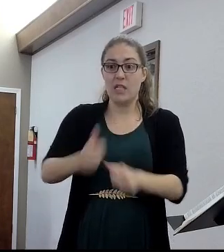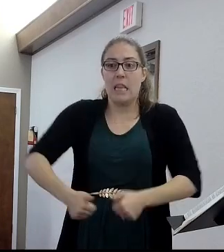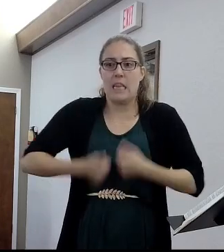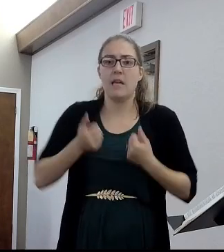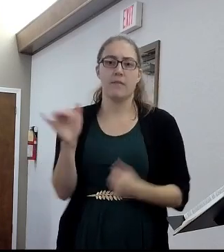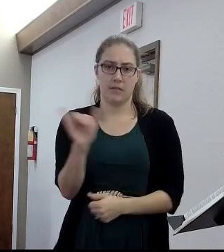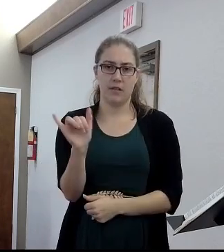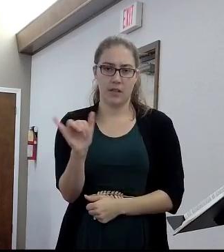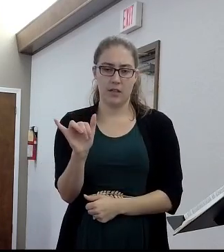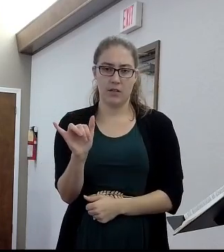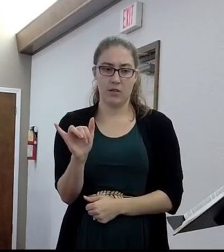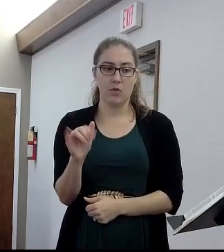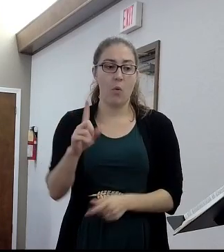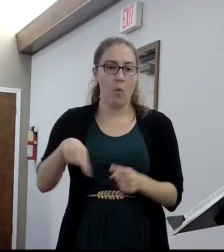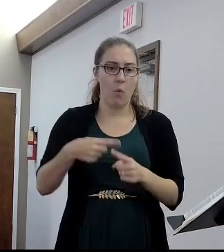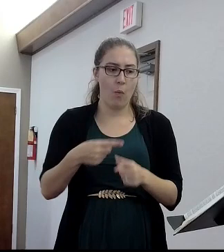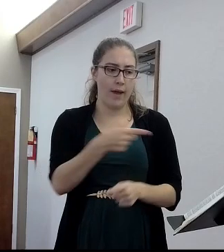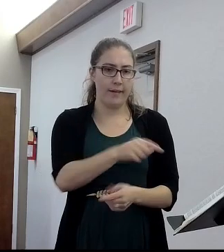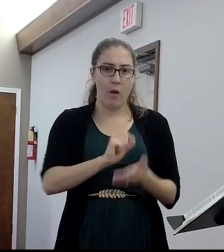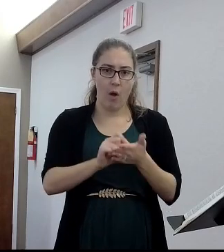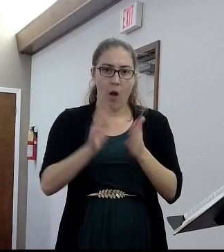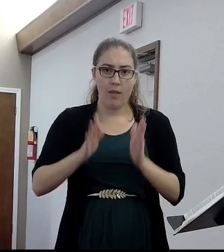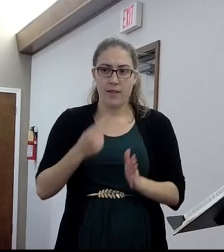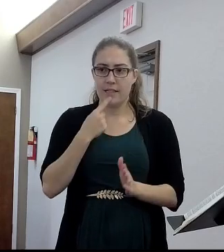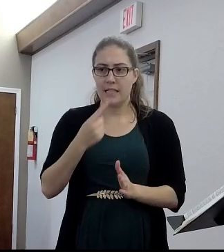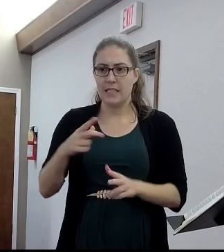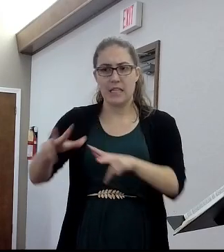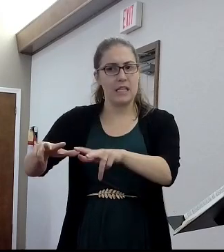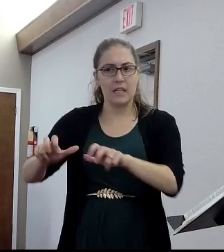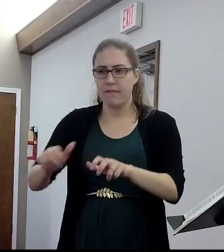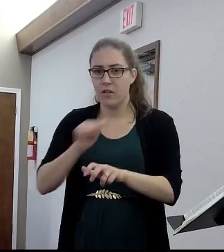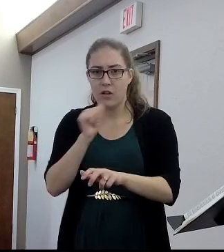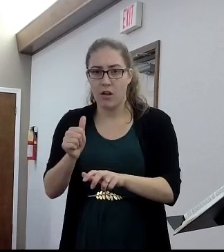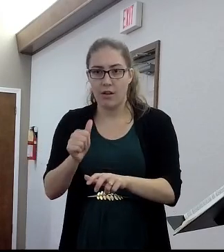And so when he says don't be without covetousness, we've gone way beyond this.